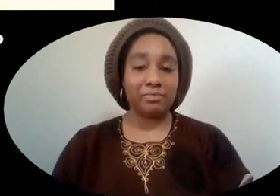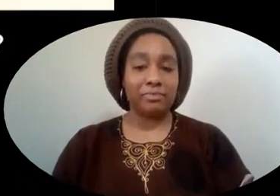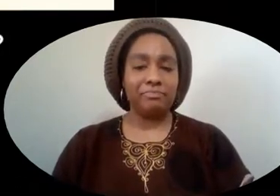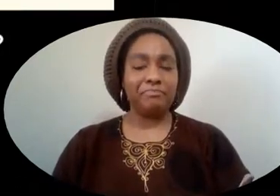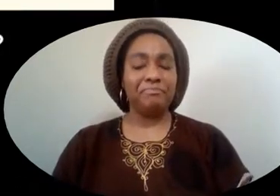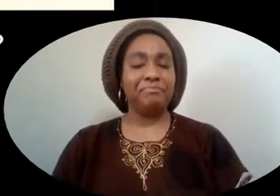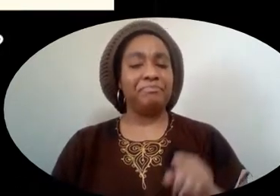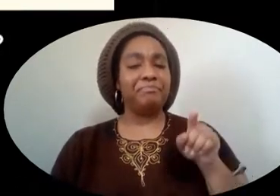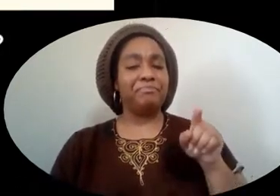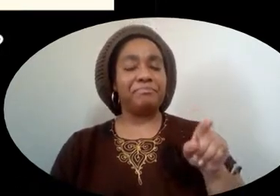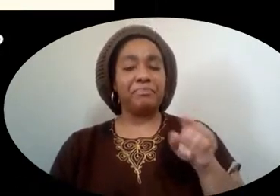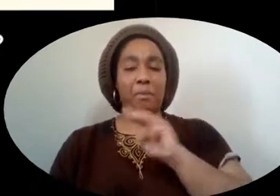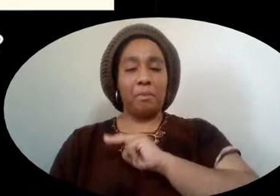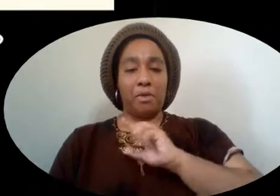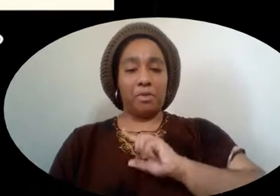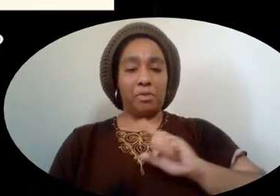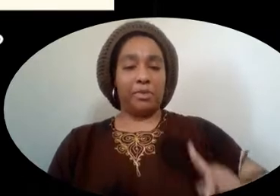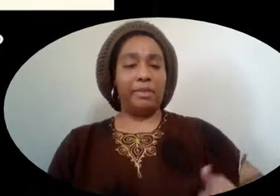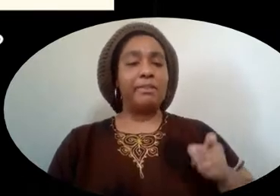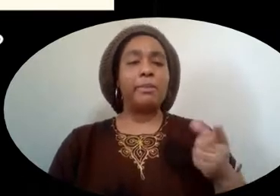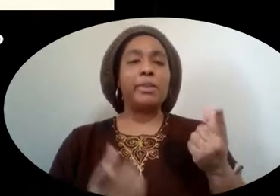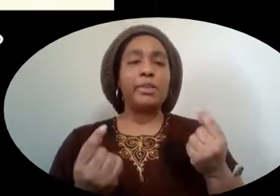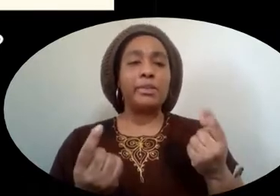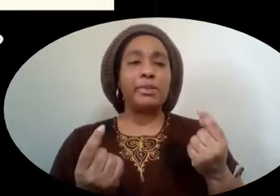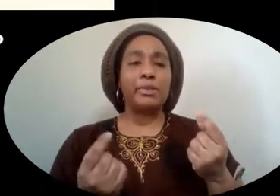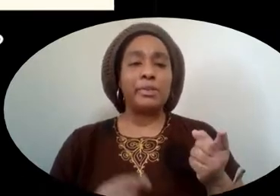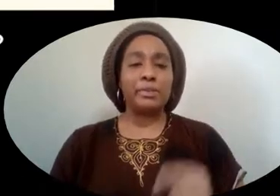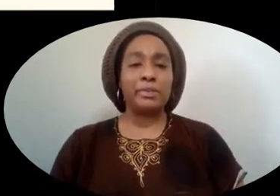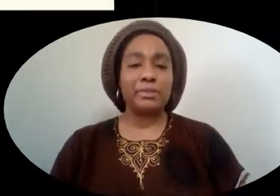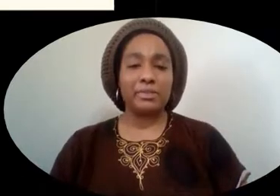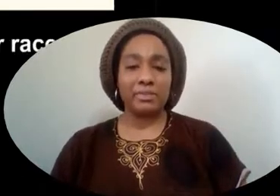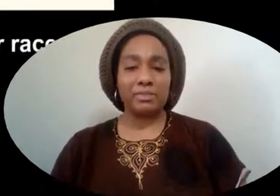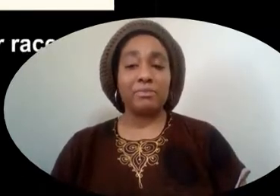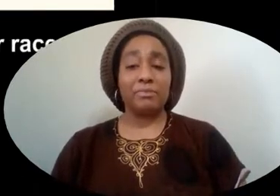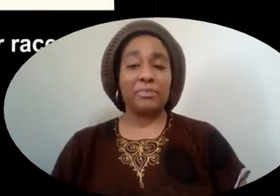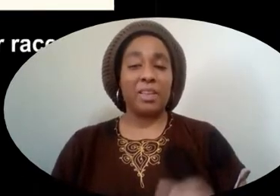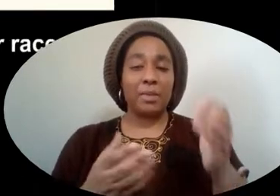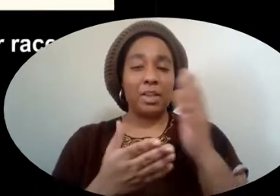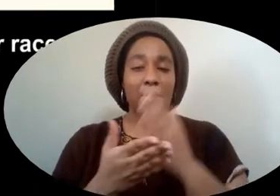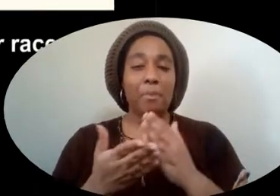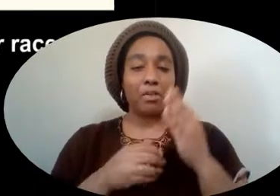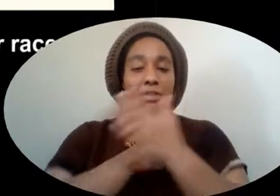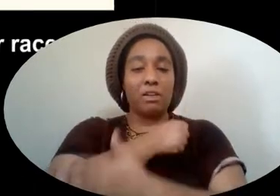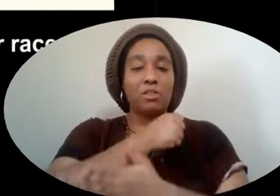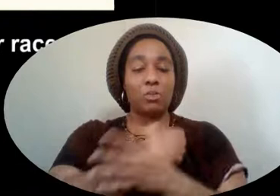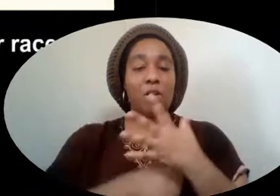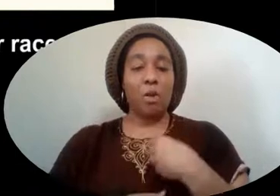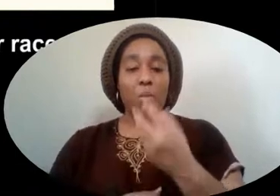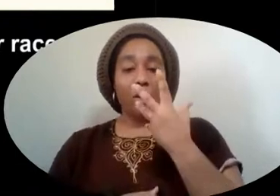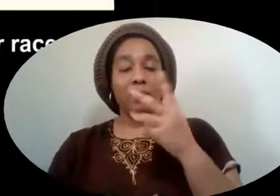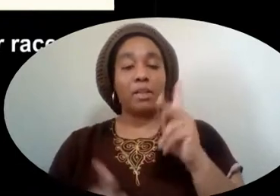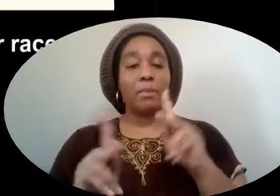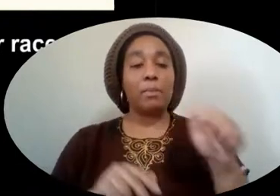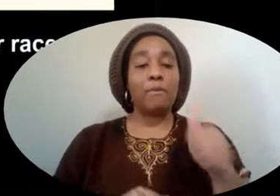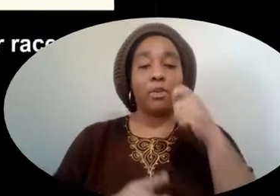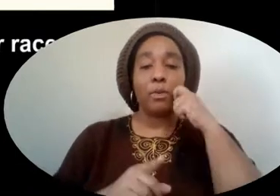What did Reverend Dr. Martin Luther King Jr. do? In many parts of the country, whites